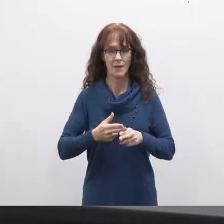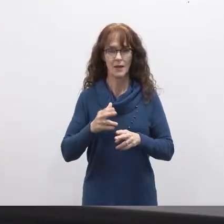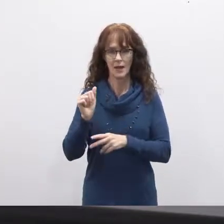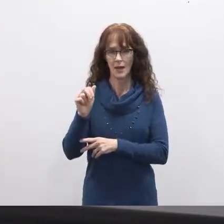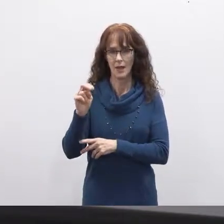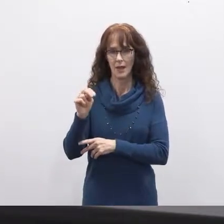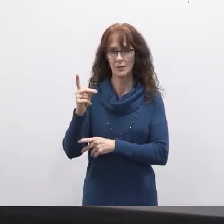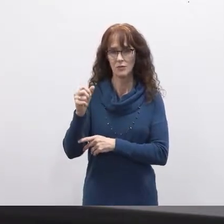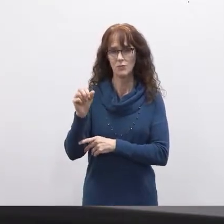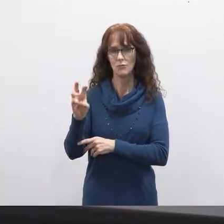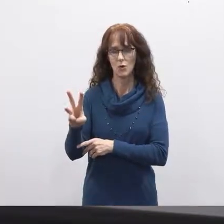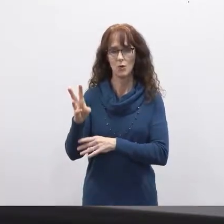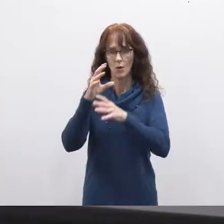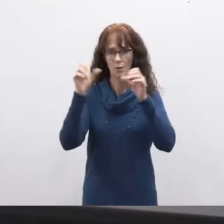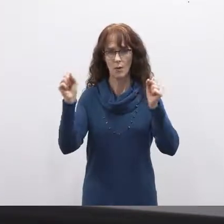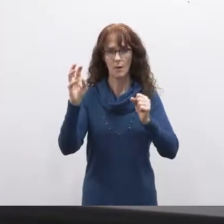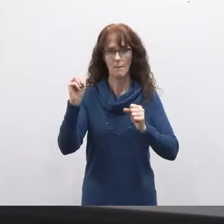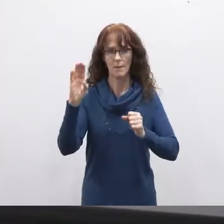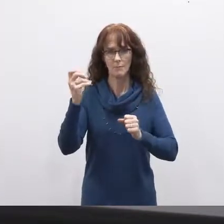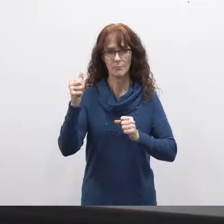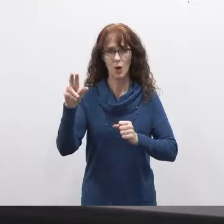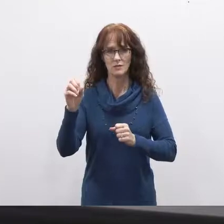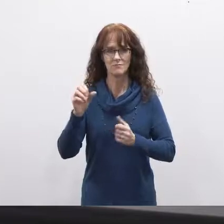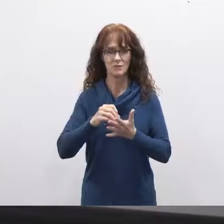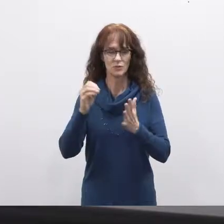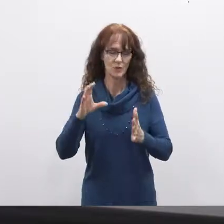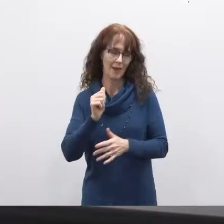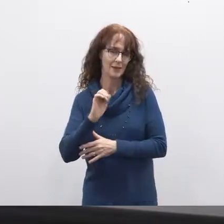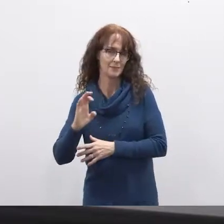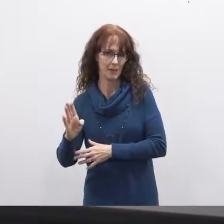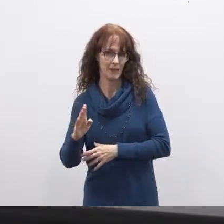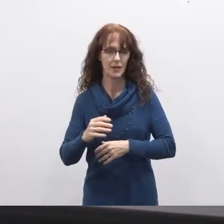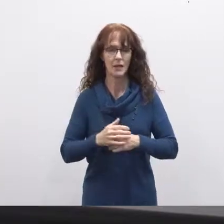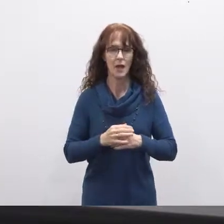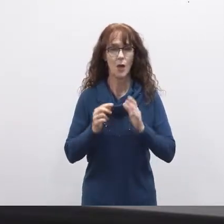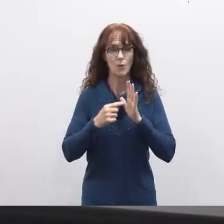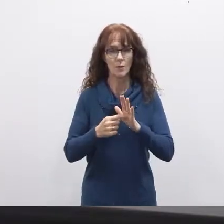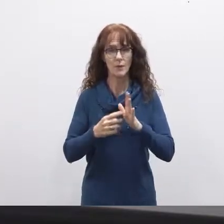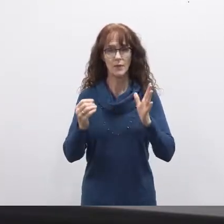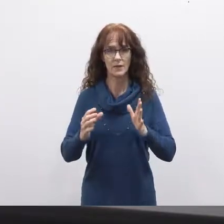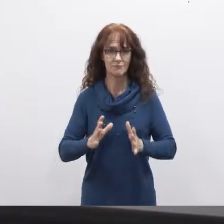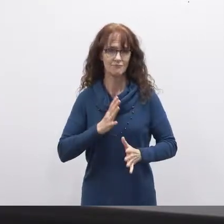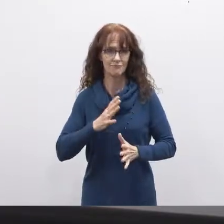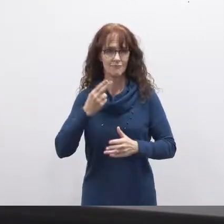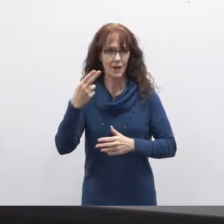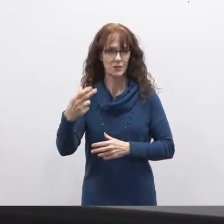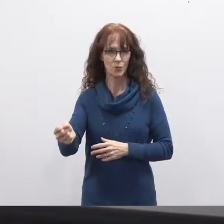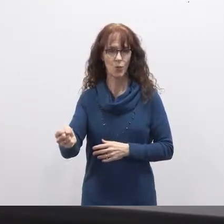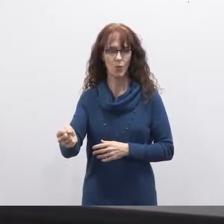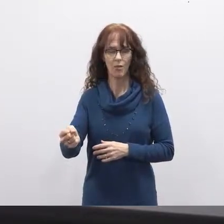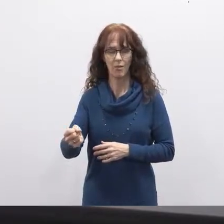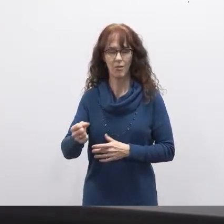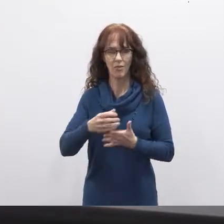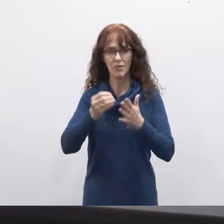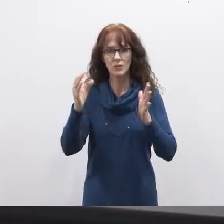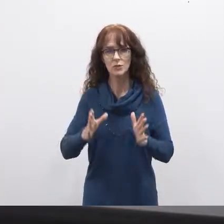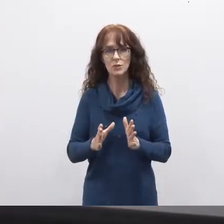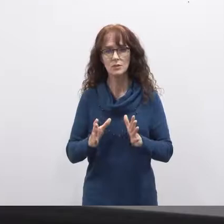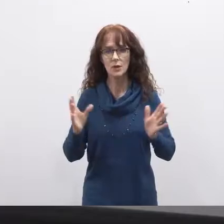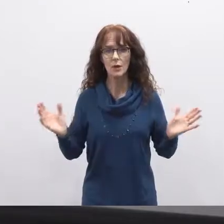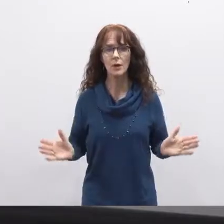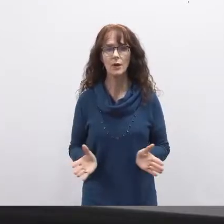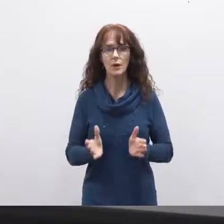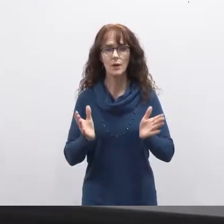andrew the president of mcbride student body i am proud to be a representative of this prestige high school where students are encouraged